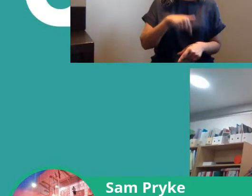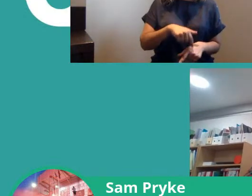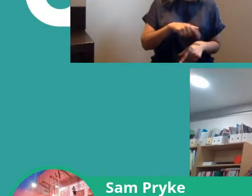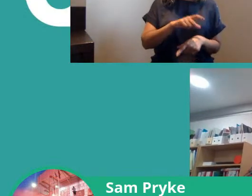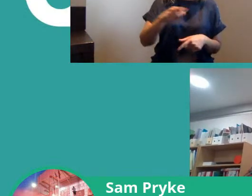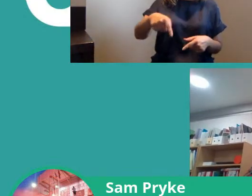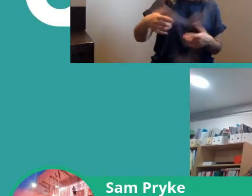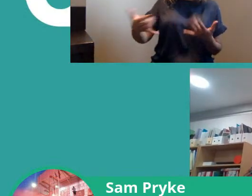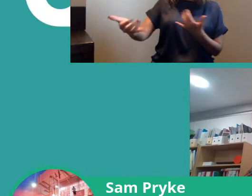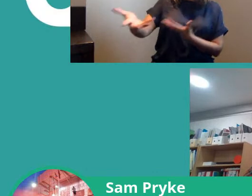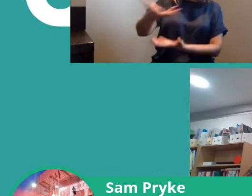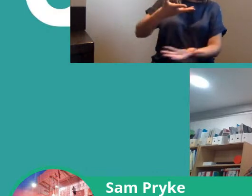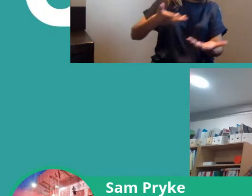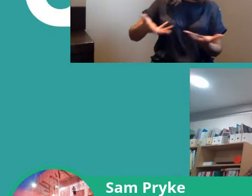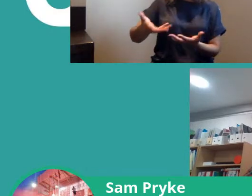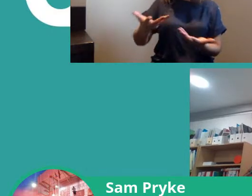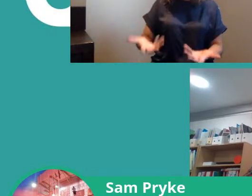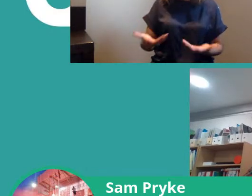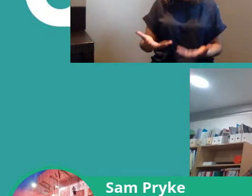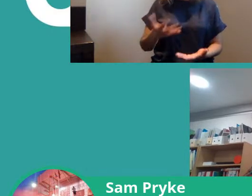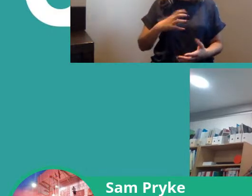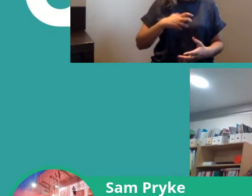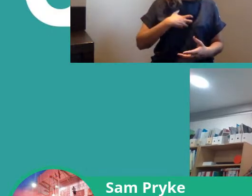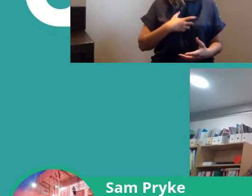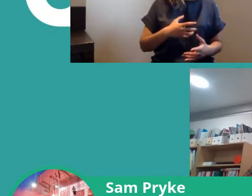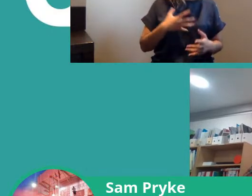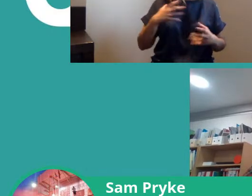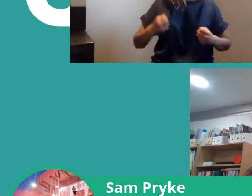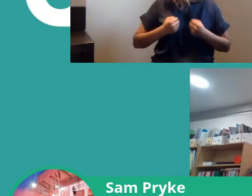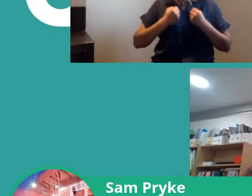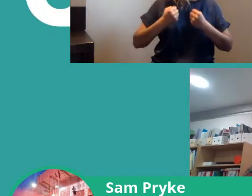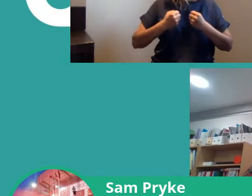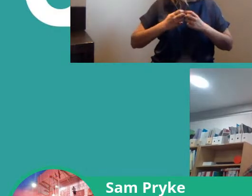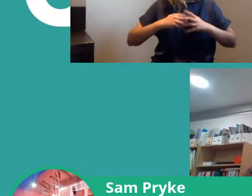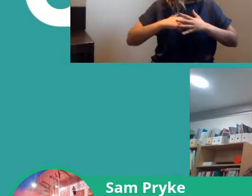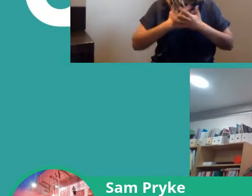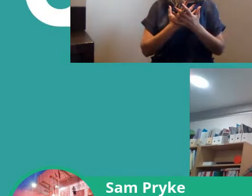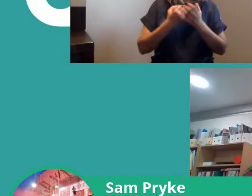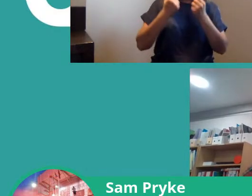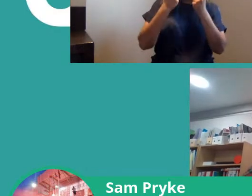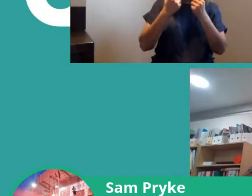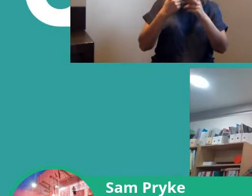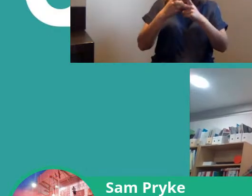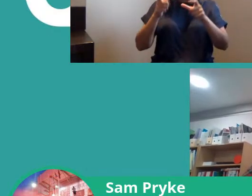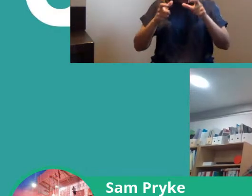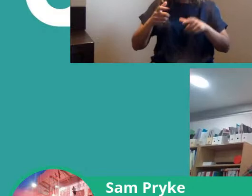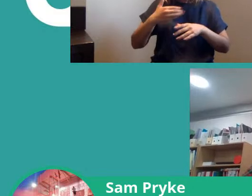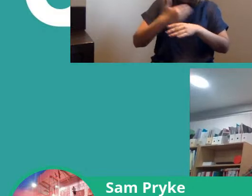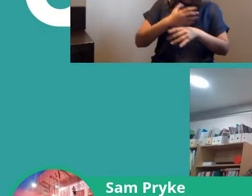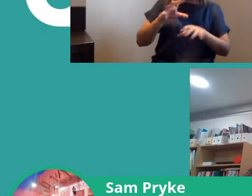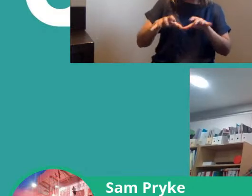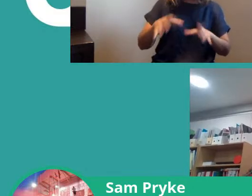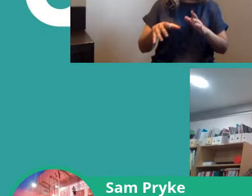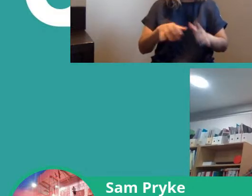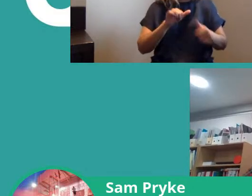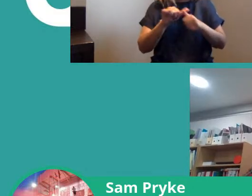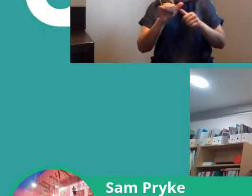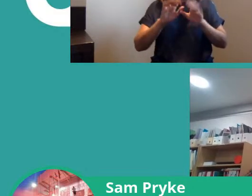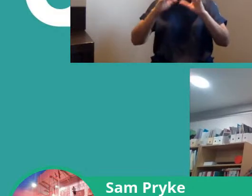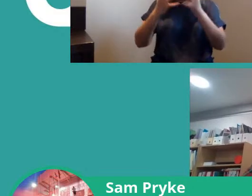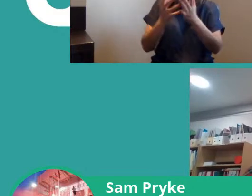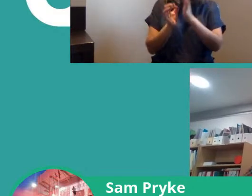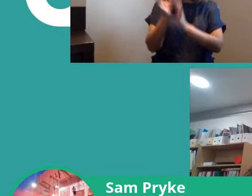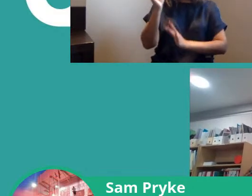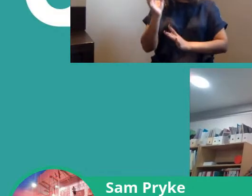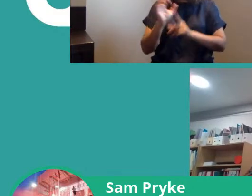now and why we are in trade union is just because we want to build our power as as working people and we want to see a better world and I think that